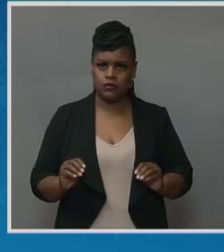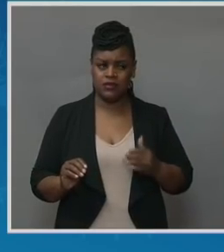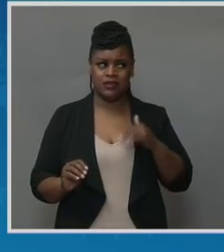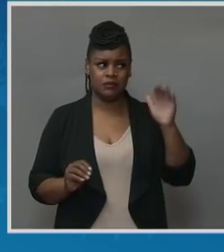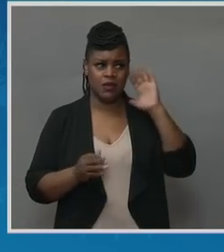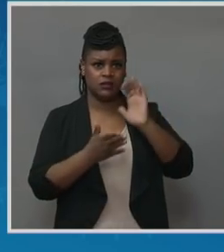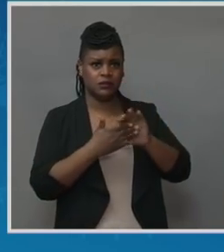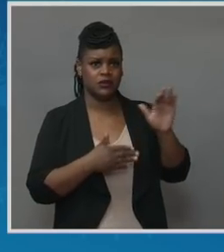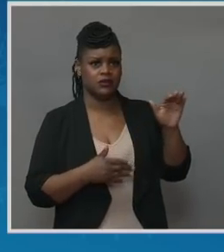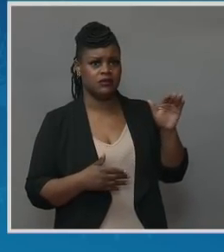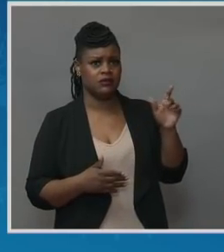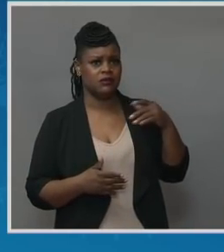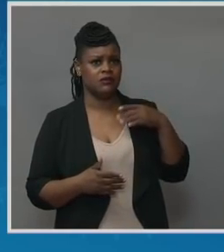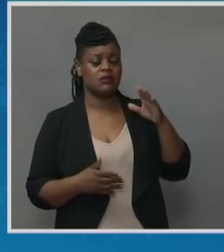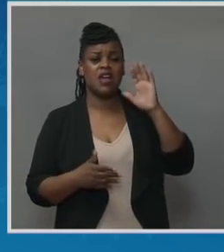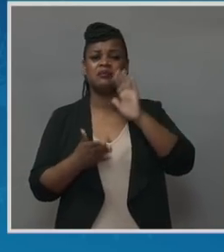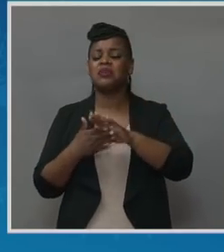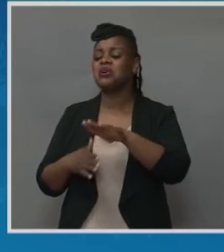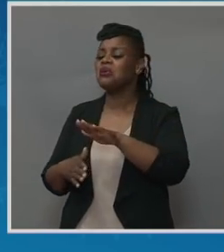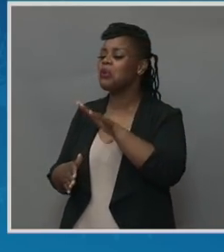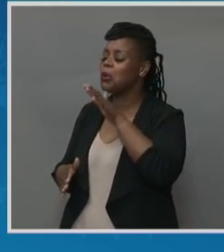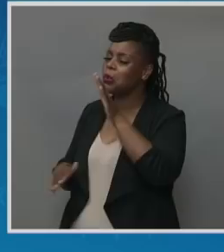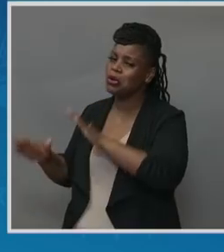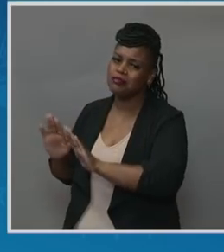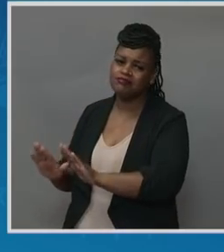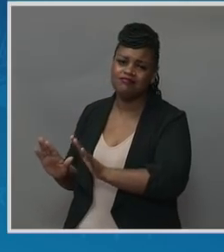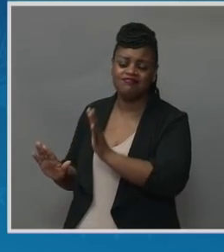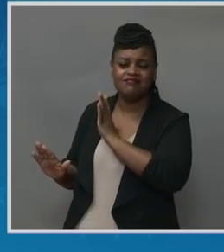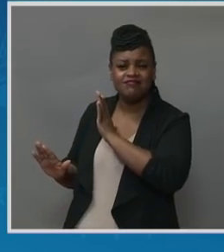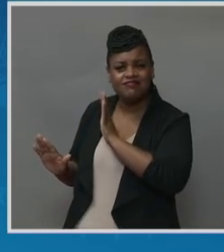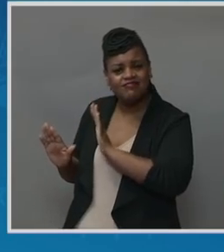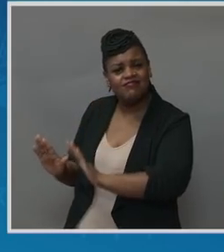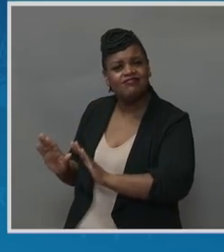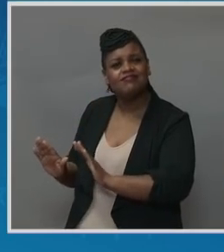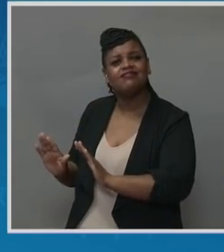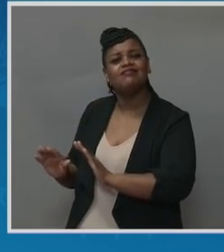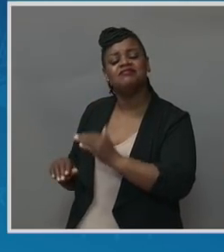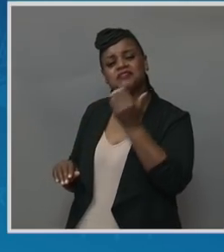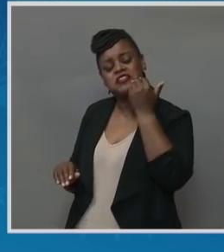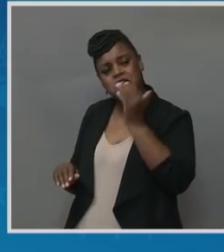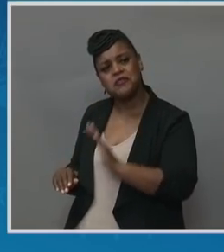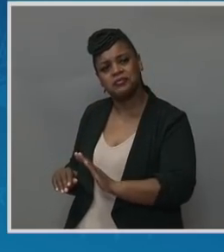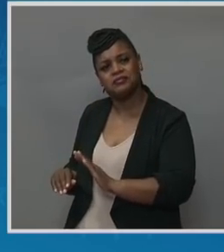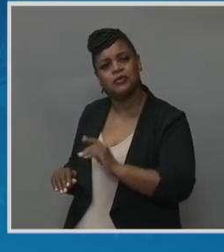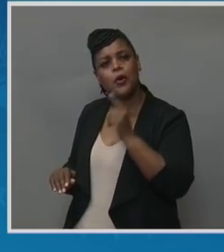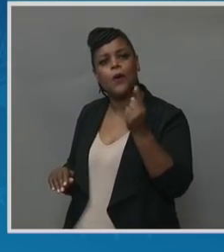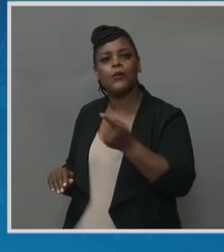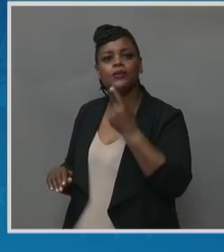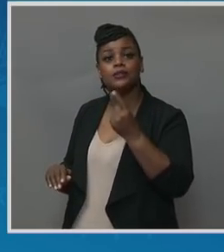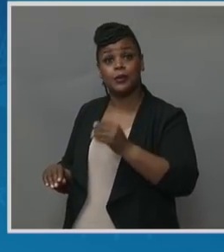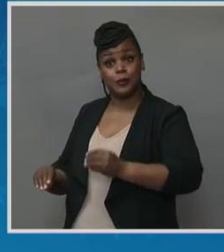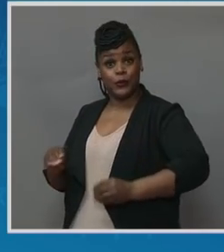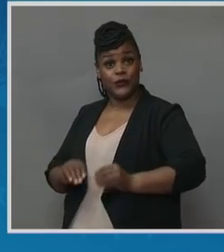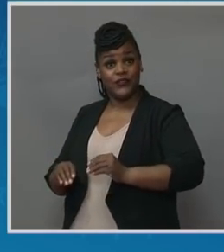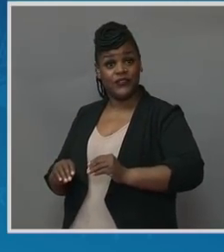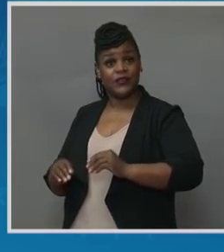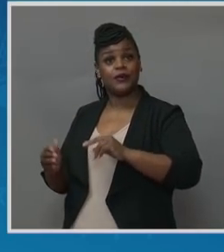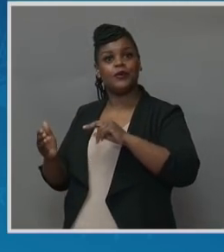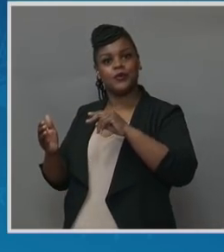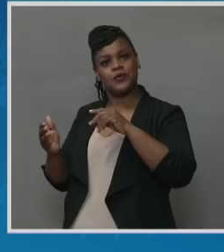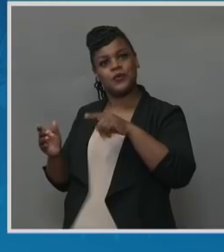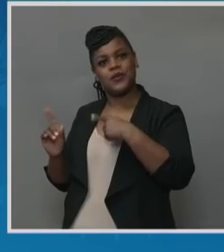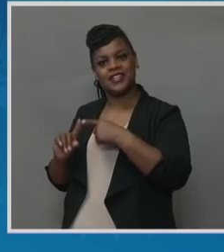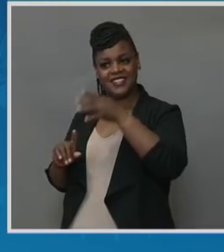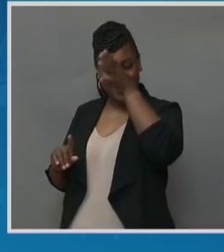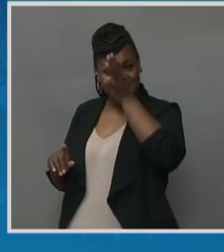he said, don't worry, calm down. You know, she always moves to daddy's voice. So as soon as I get there, we'll get some orange juice and